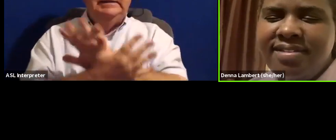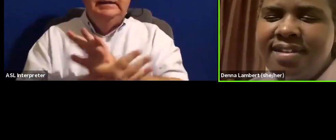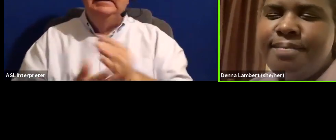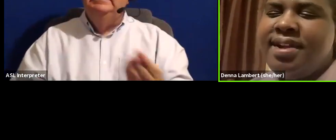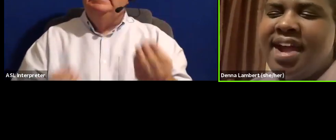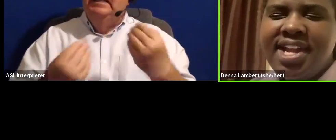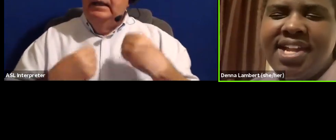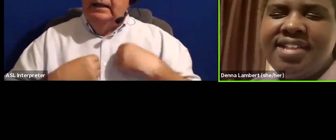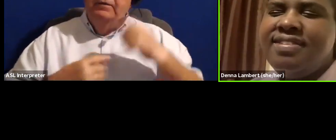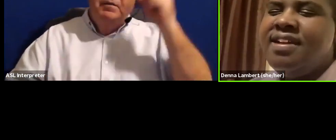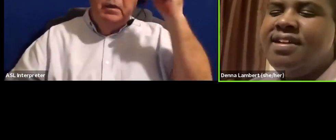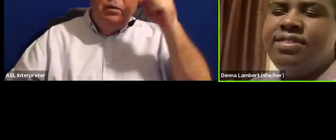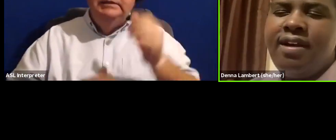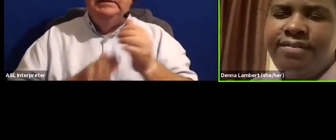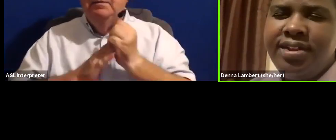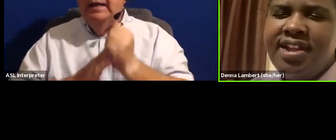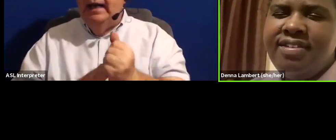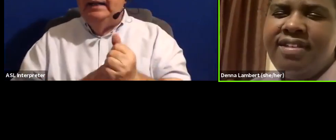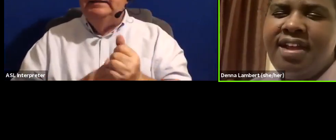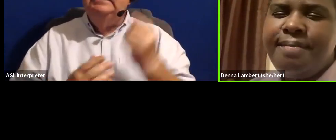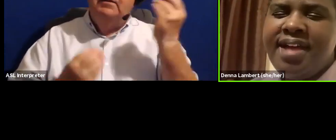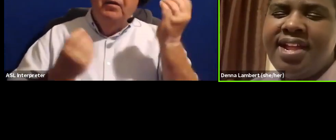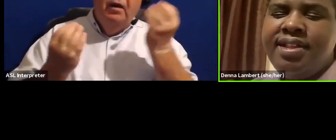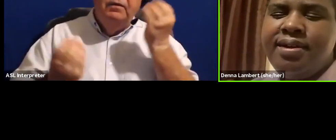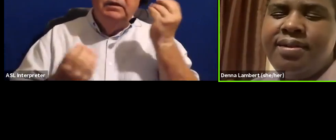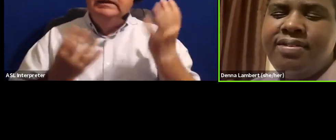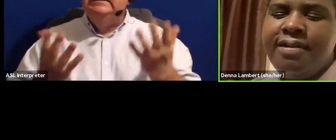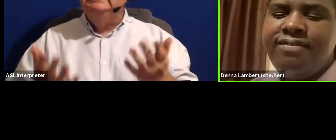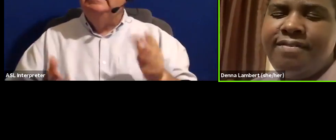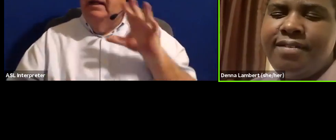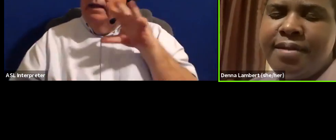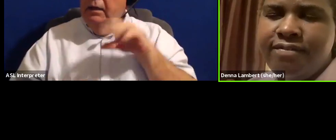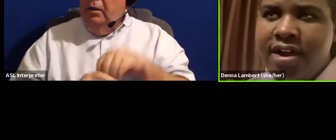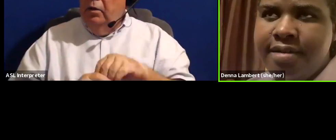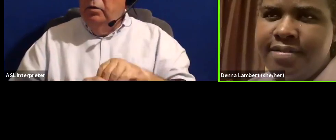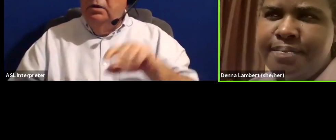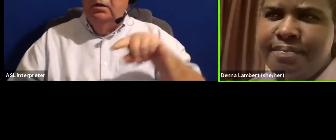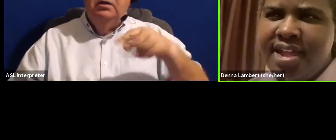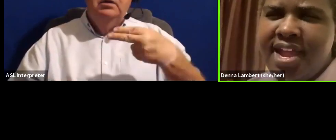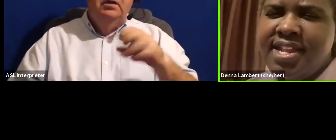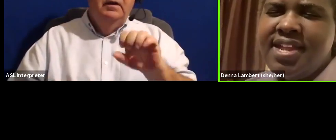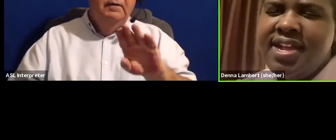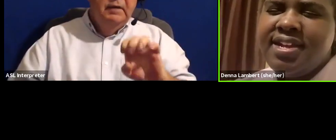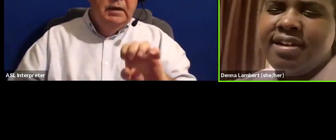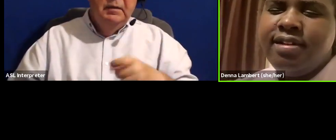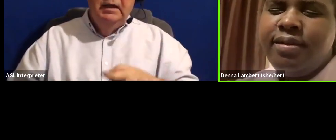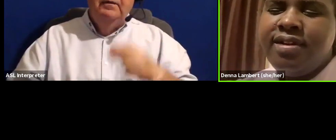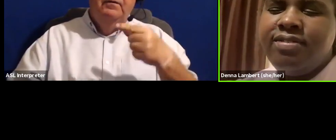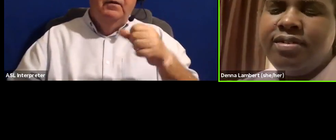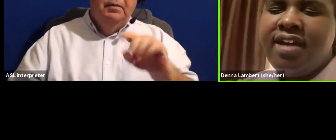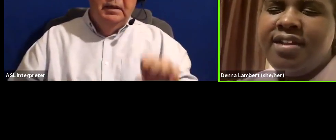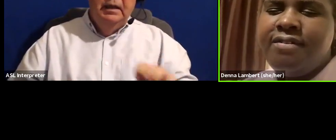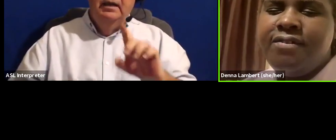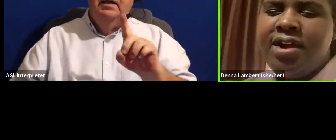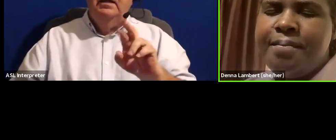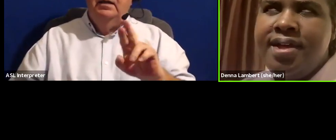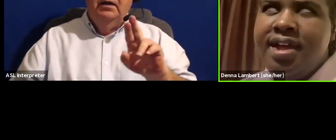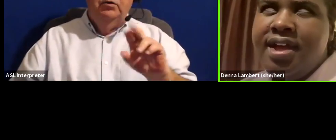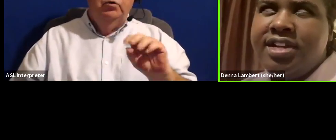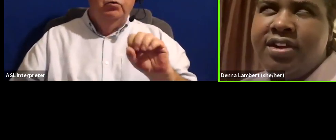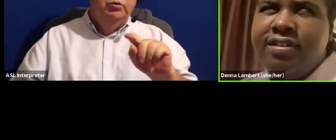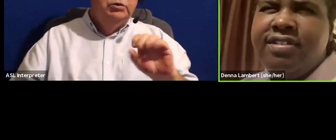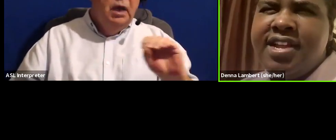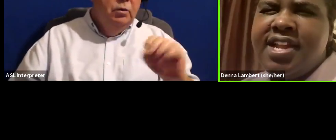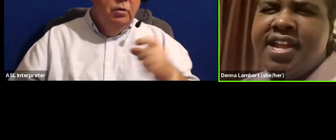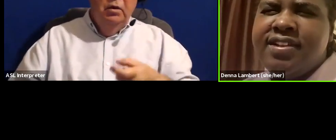giving me wisdom, guidance, thoughtfulness. That includes Phoebe McPharm from GATE, Dr. Lois Rosato from